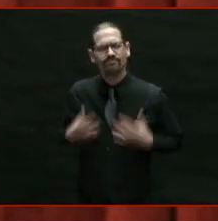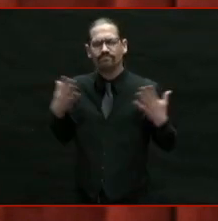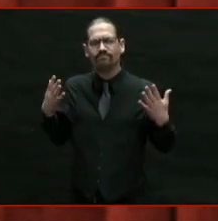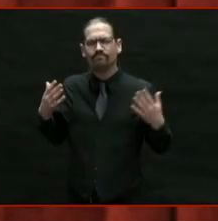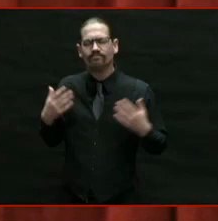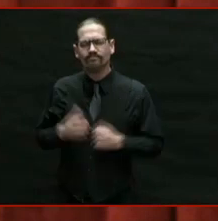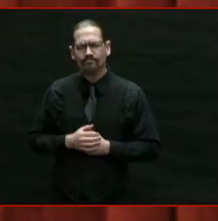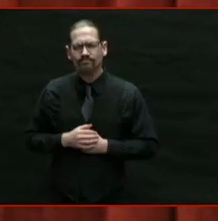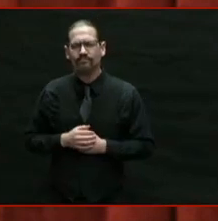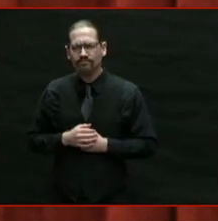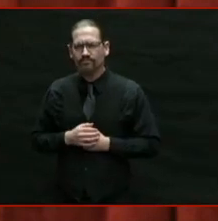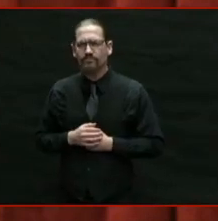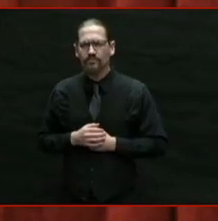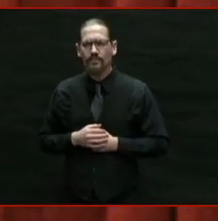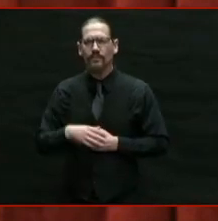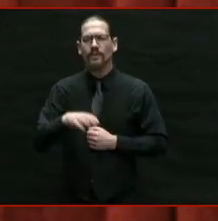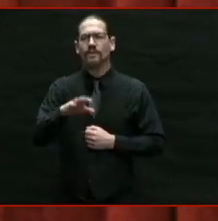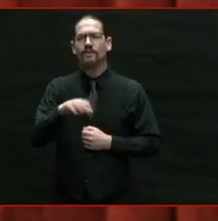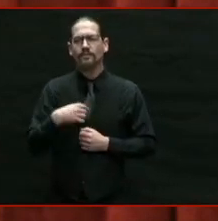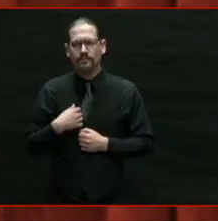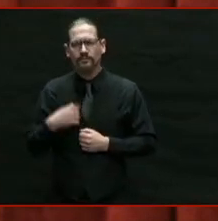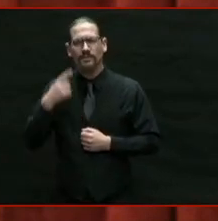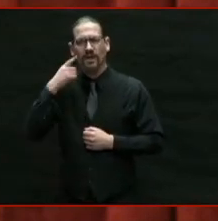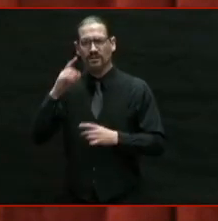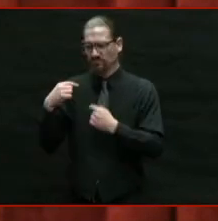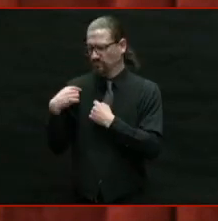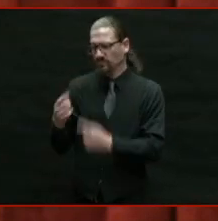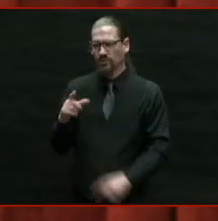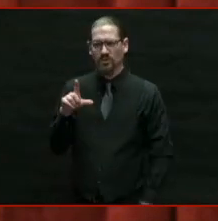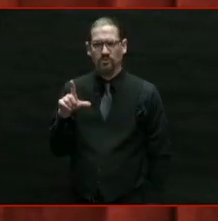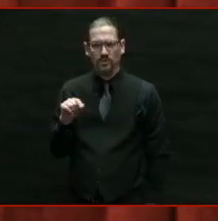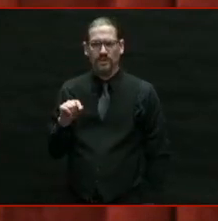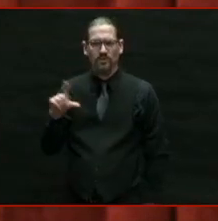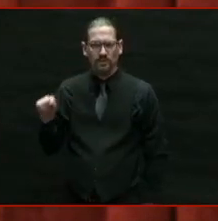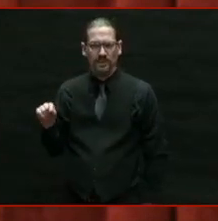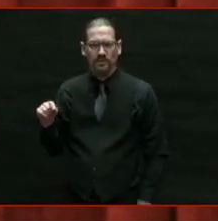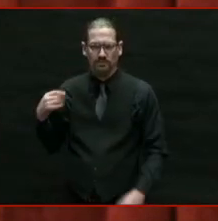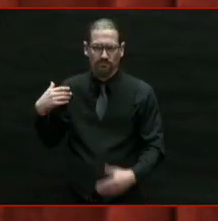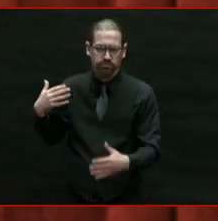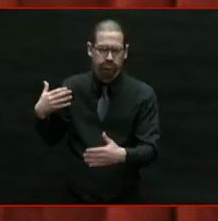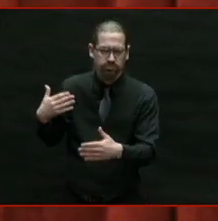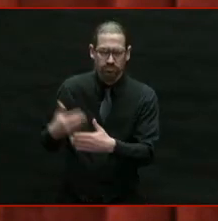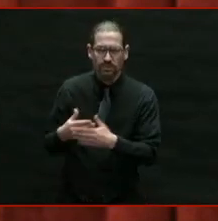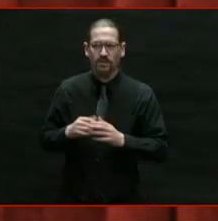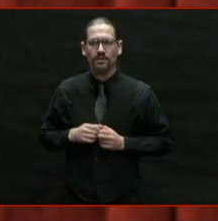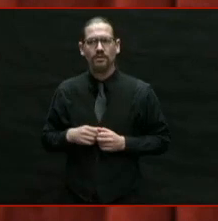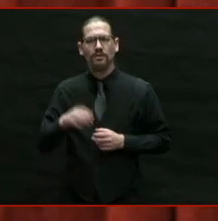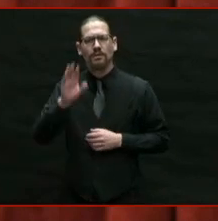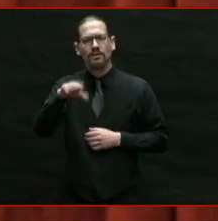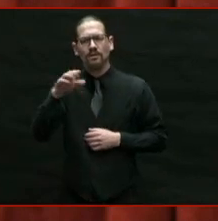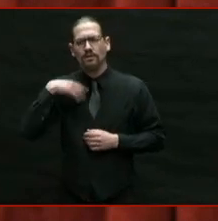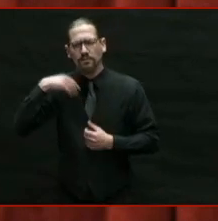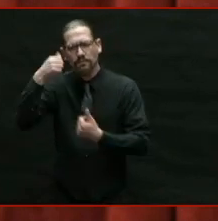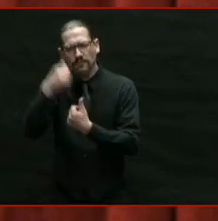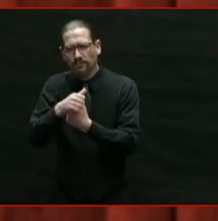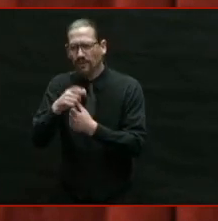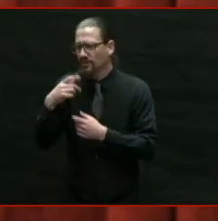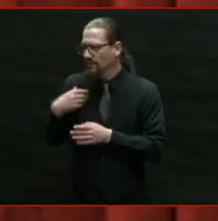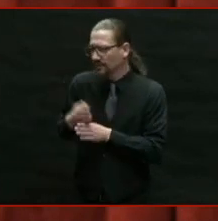When I think about the past year, I think about neighbors checking in on each other,